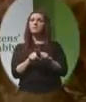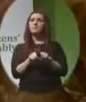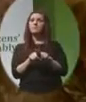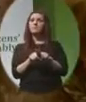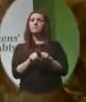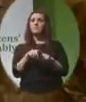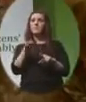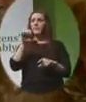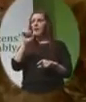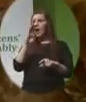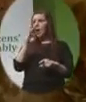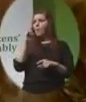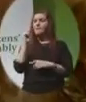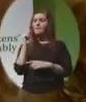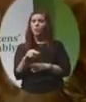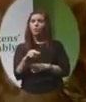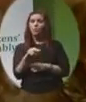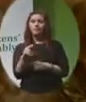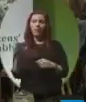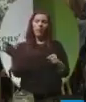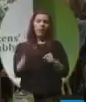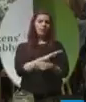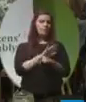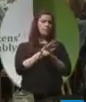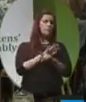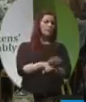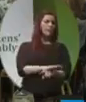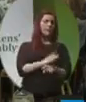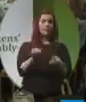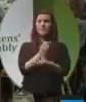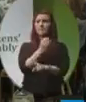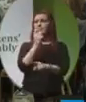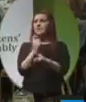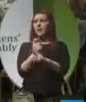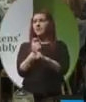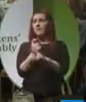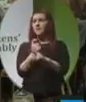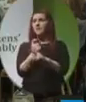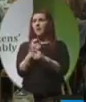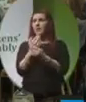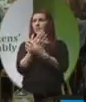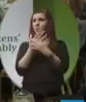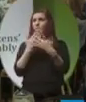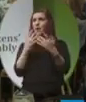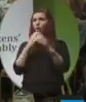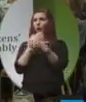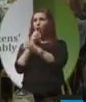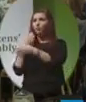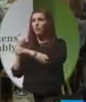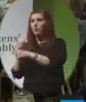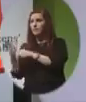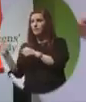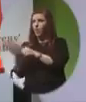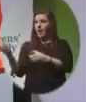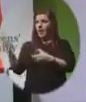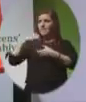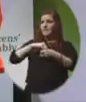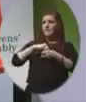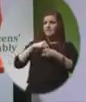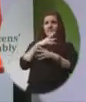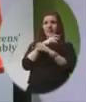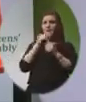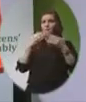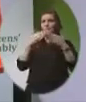Abortion is the ultimate discrimination, but in many countries, it has become so deeply embedded that it is rarely spoken about